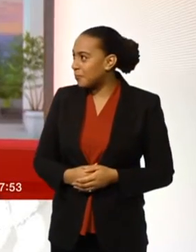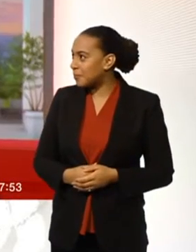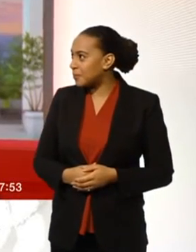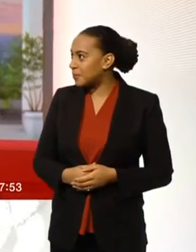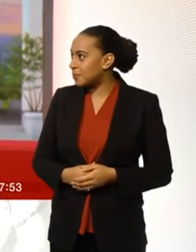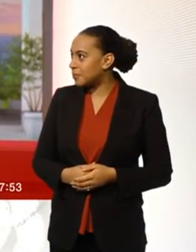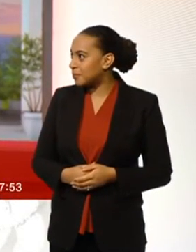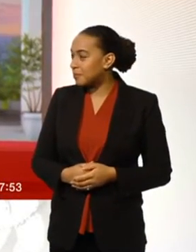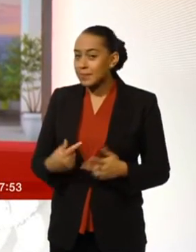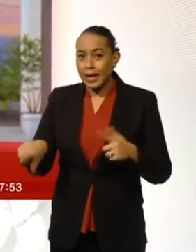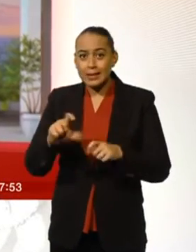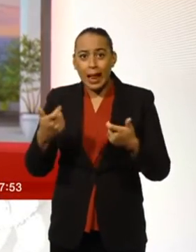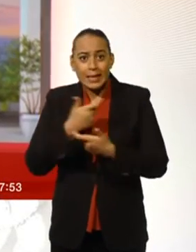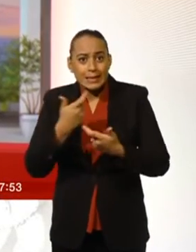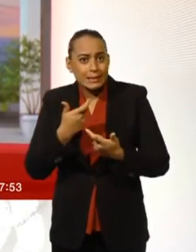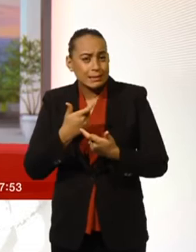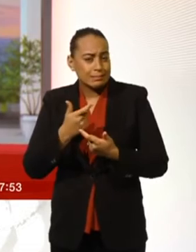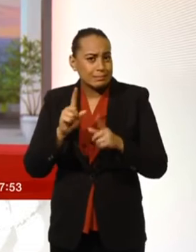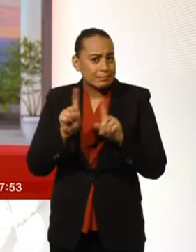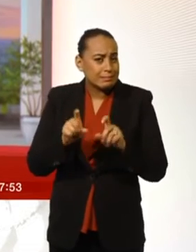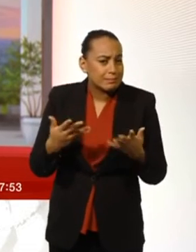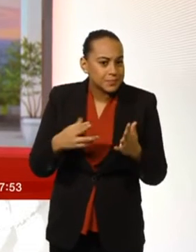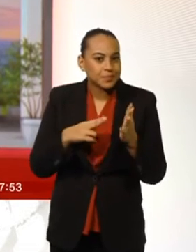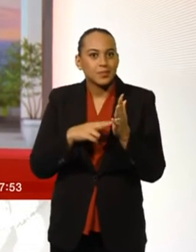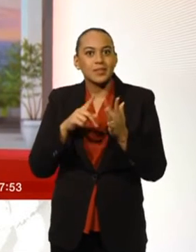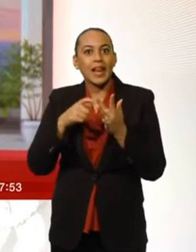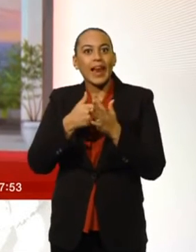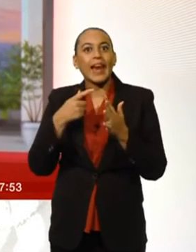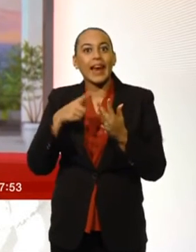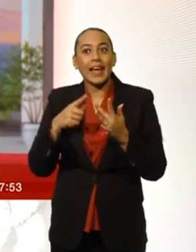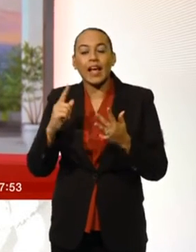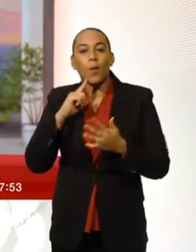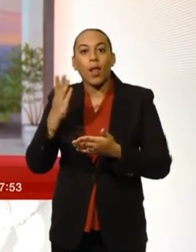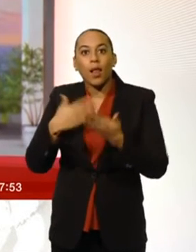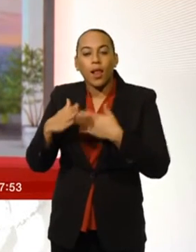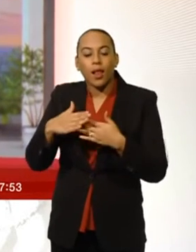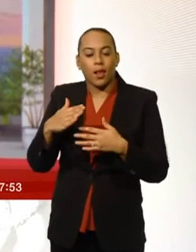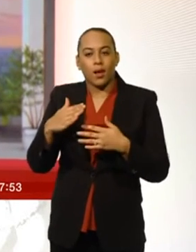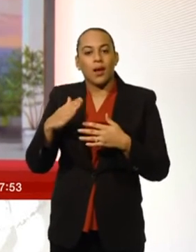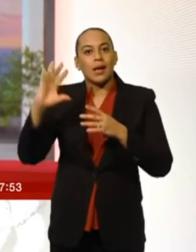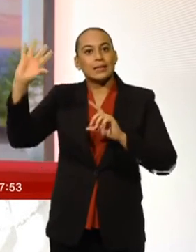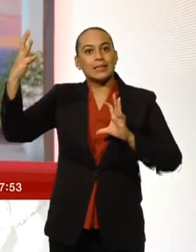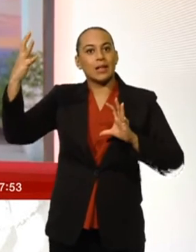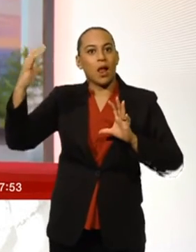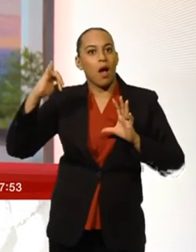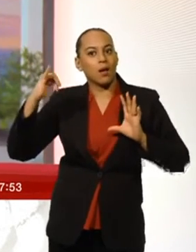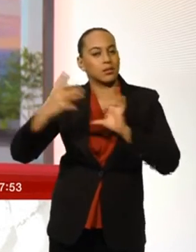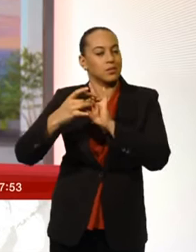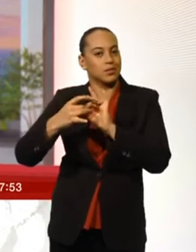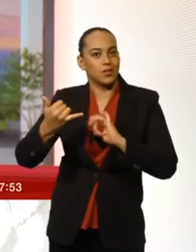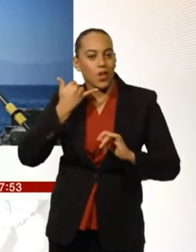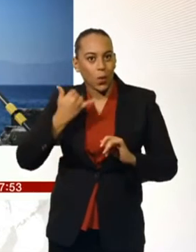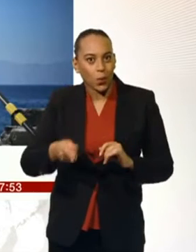I wonder if they're still smiling. Let's talk to Nicky, who can talk to us via satellite phone from the Atlantic Ocean. Hi, Nicky. How's it going?